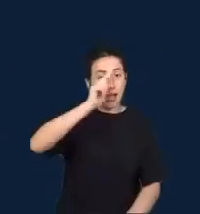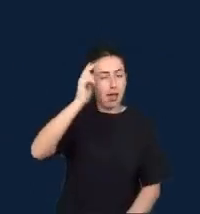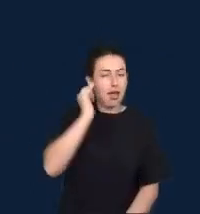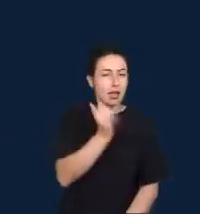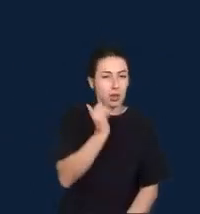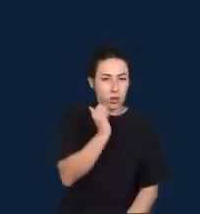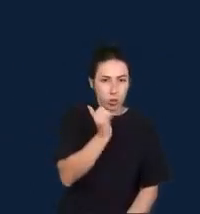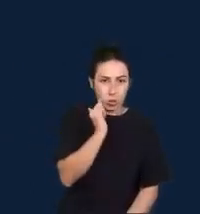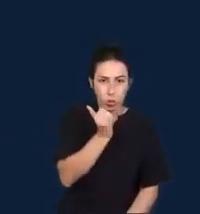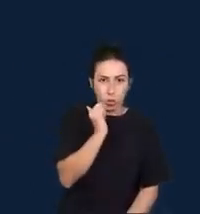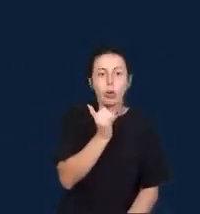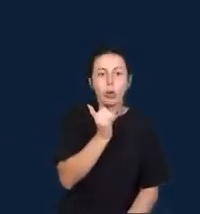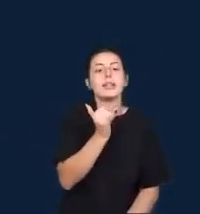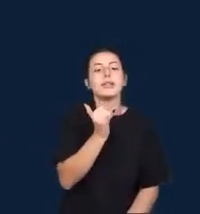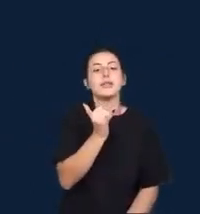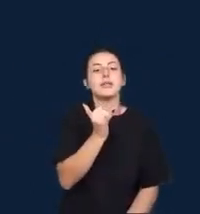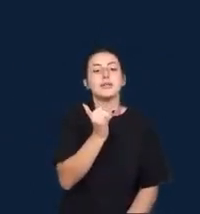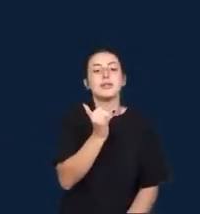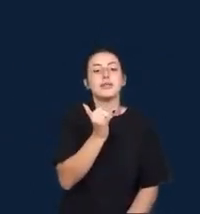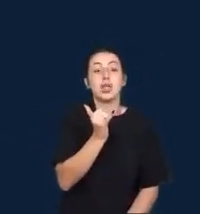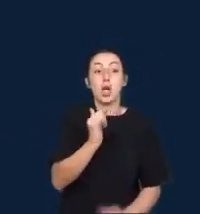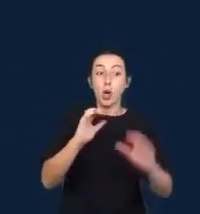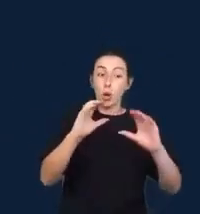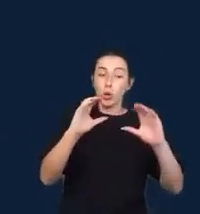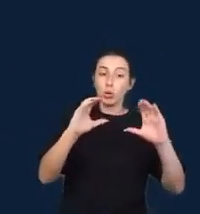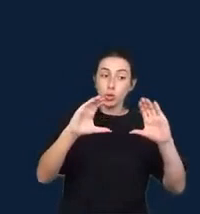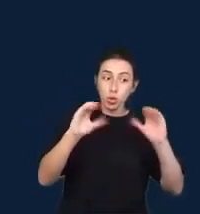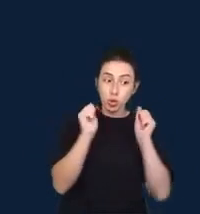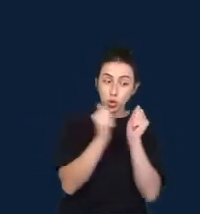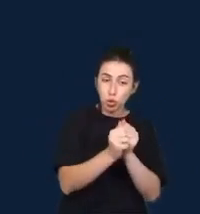and their associated power arrangements.